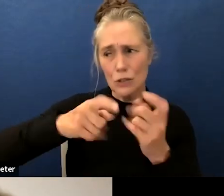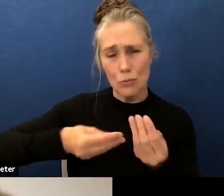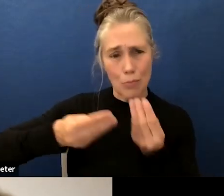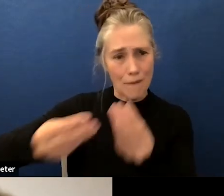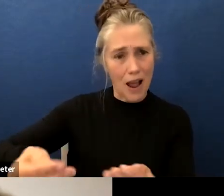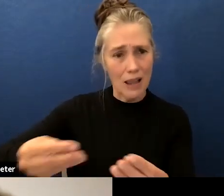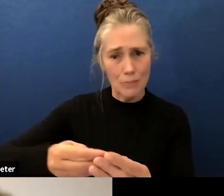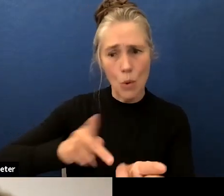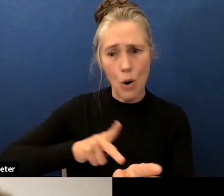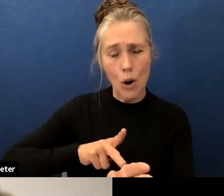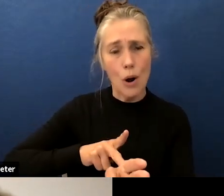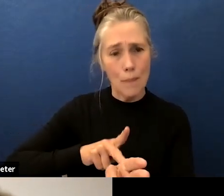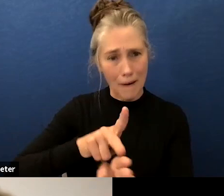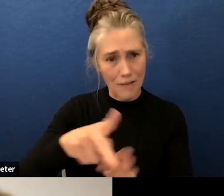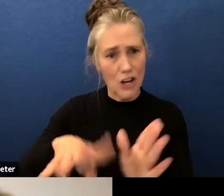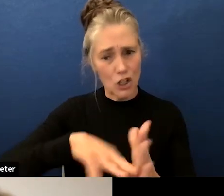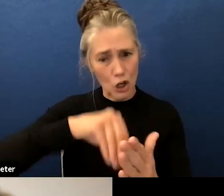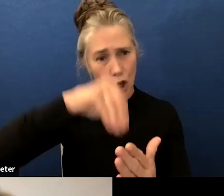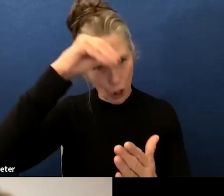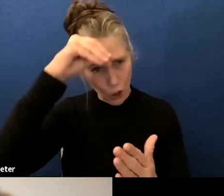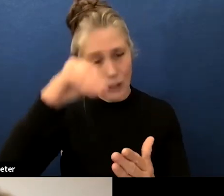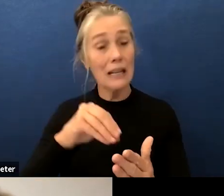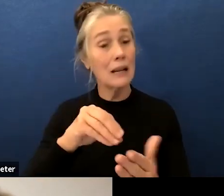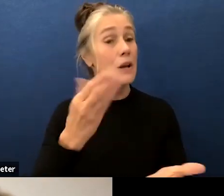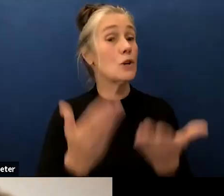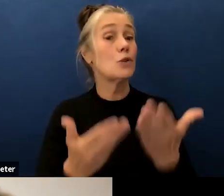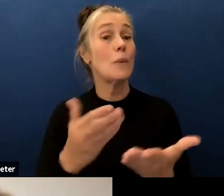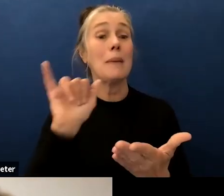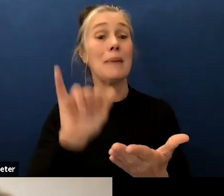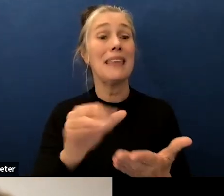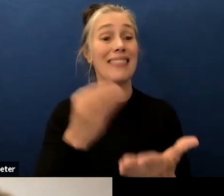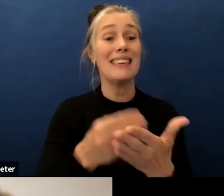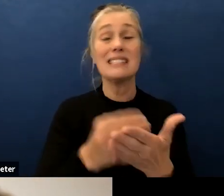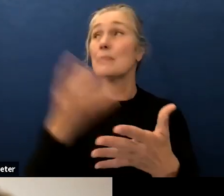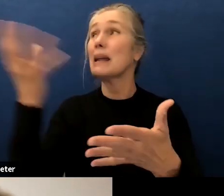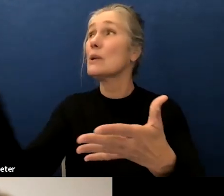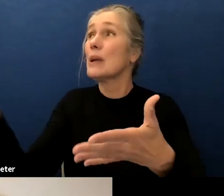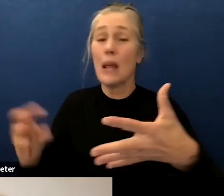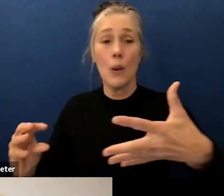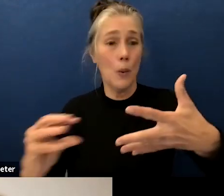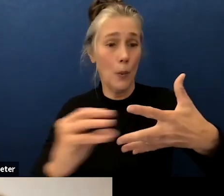thank you any other questions from board members